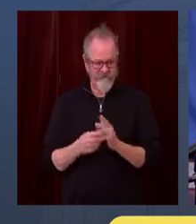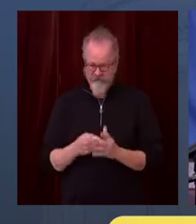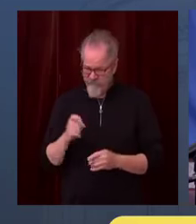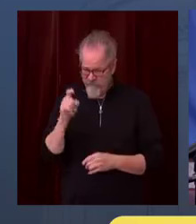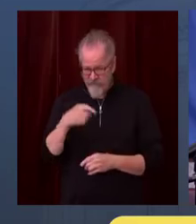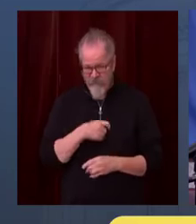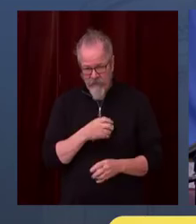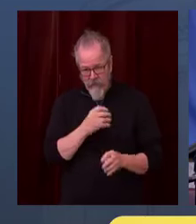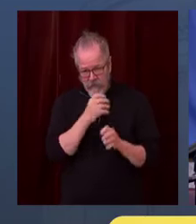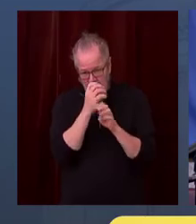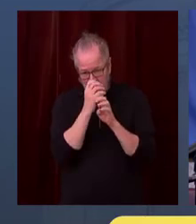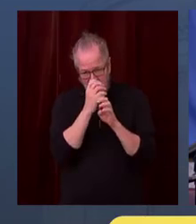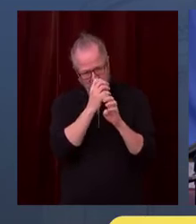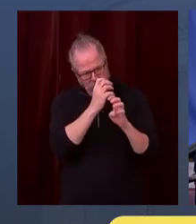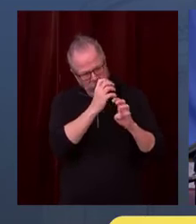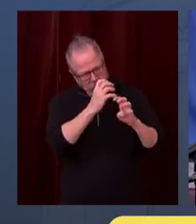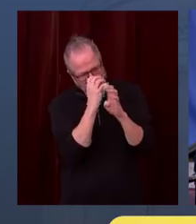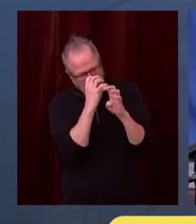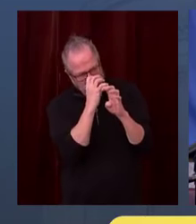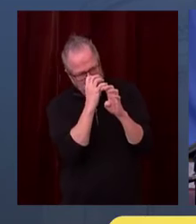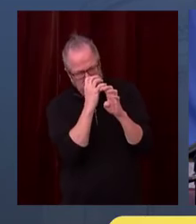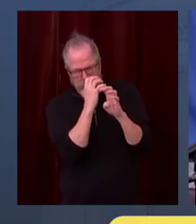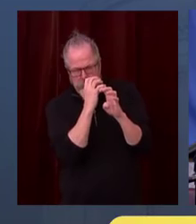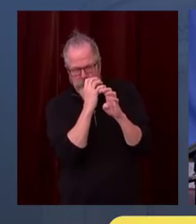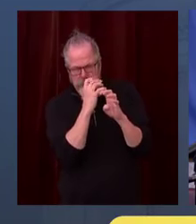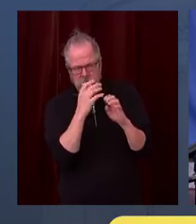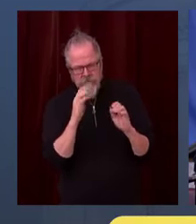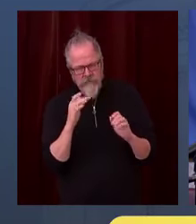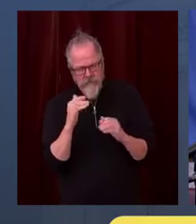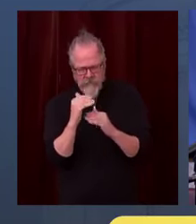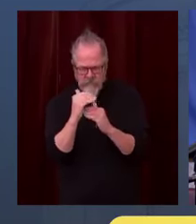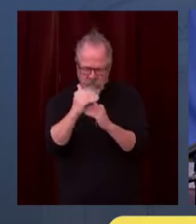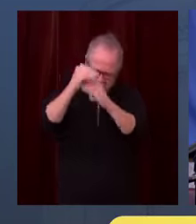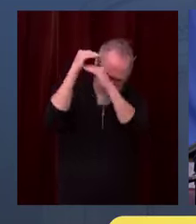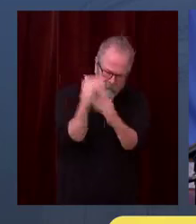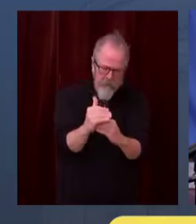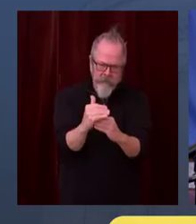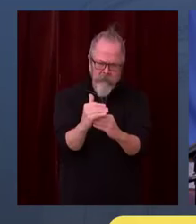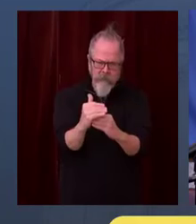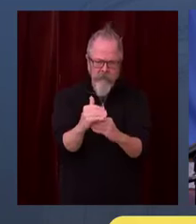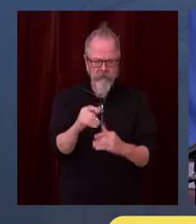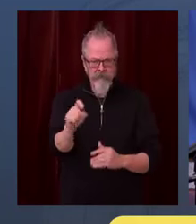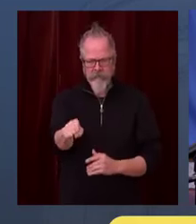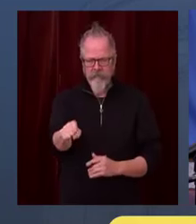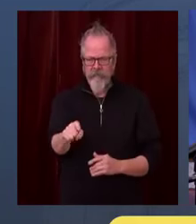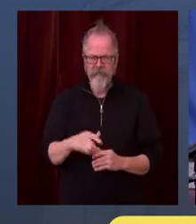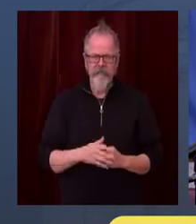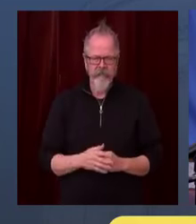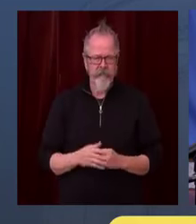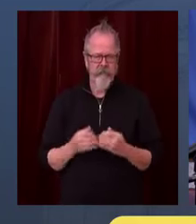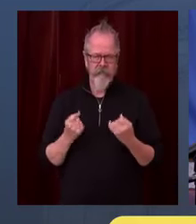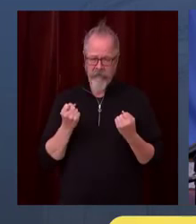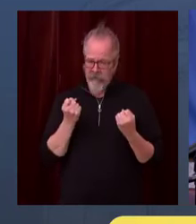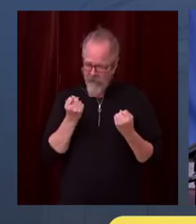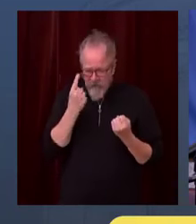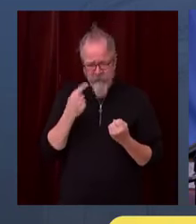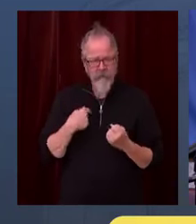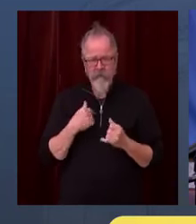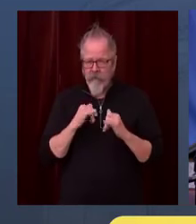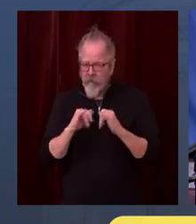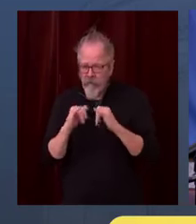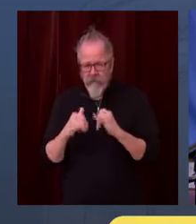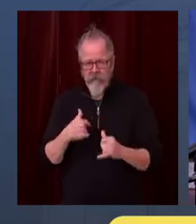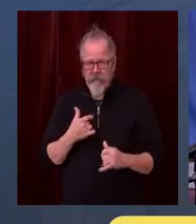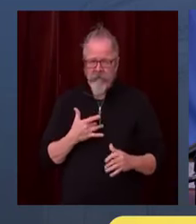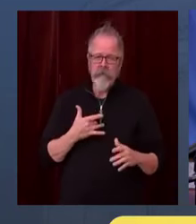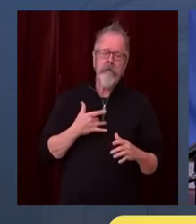I know it isn't easy. I share your frustration that we are back facing another wave. It would have been wonderful if we